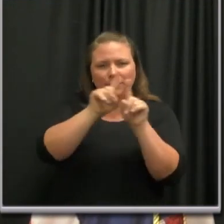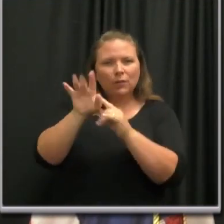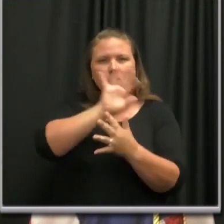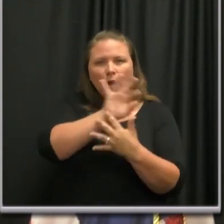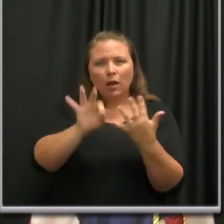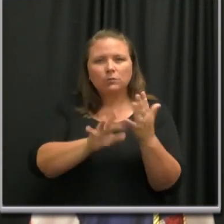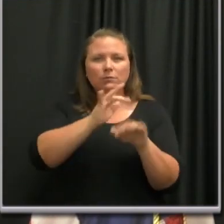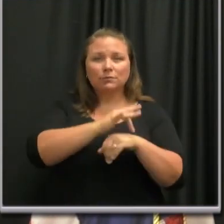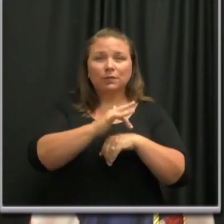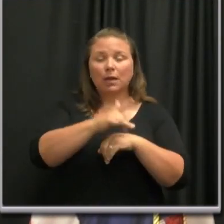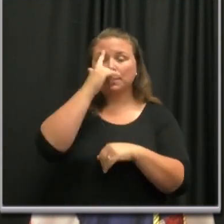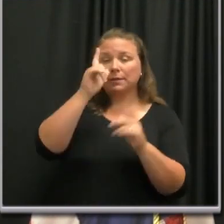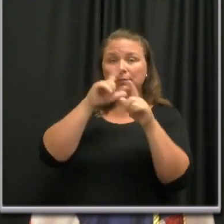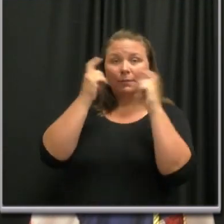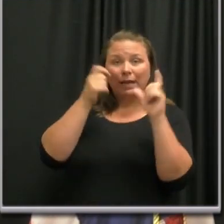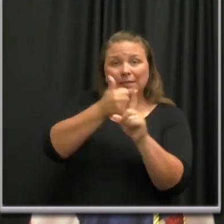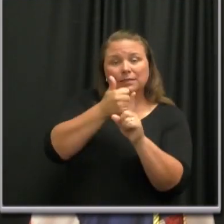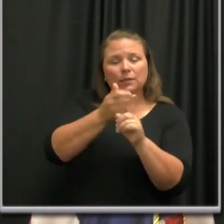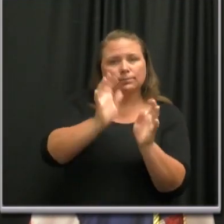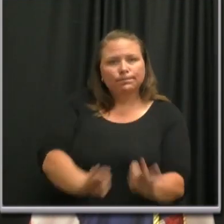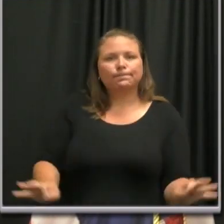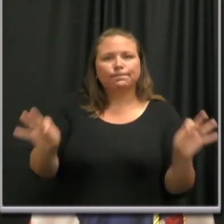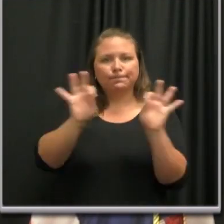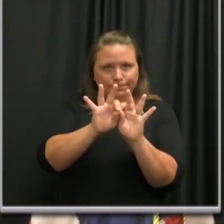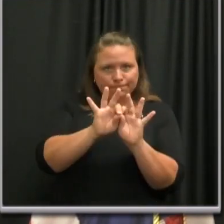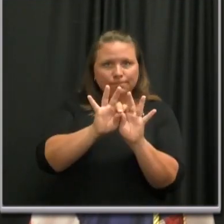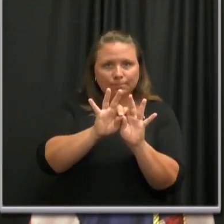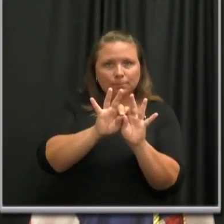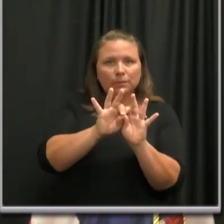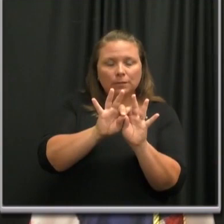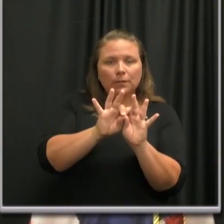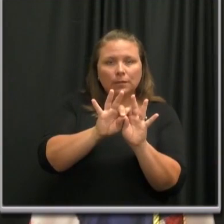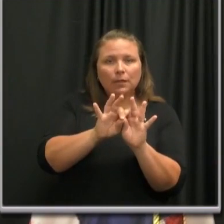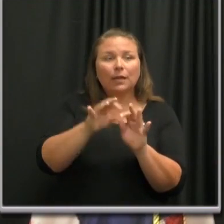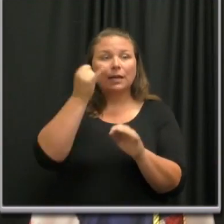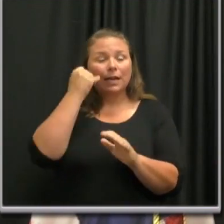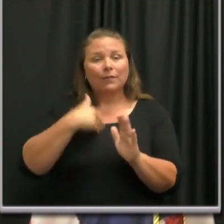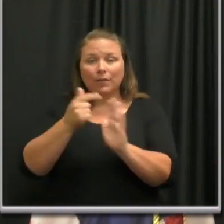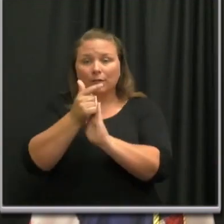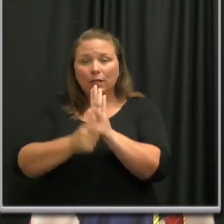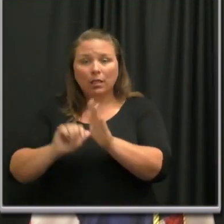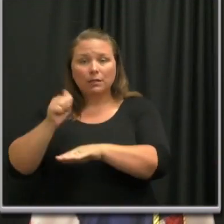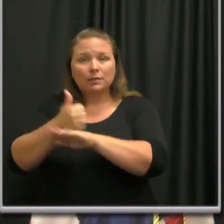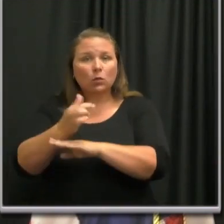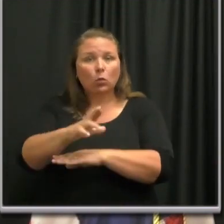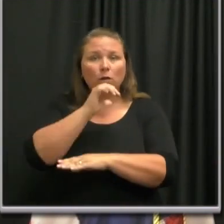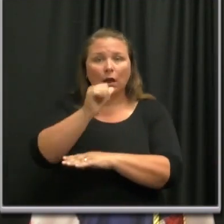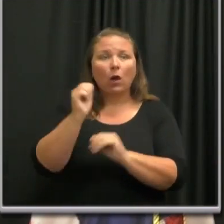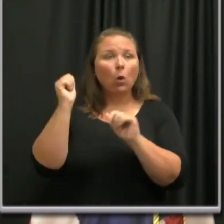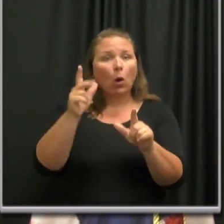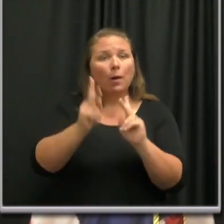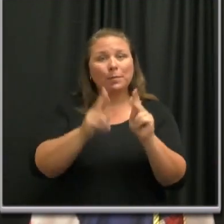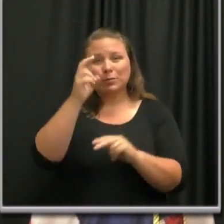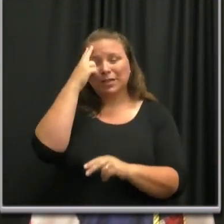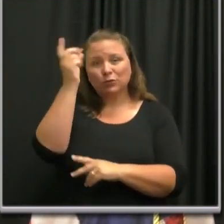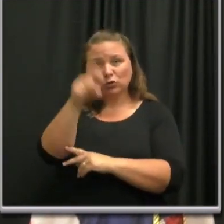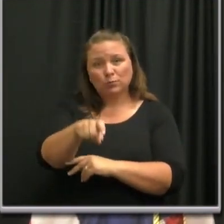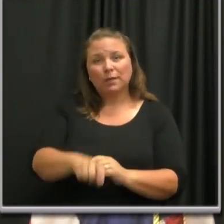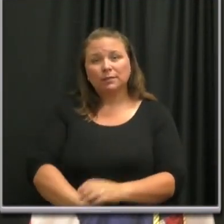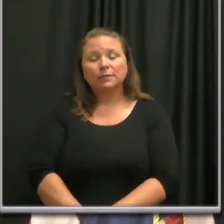us, because wearing a mask is critical, and whether there's an ordinance or not, all nationalities need to do it. So thank you.